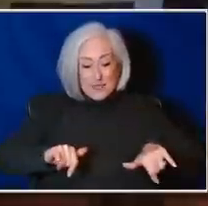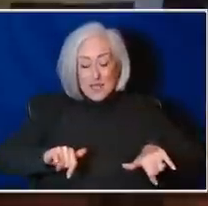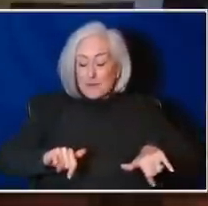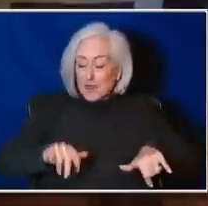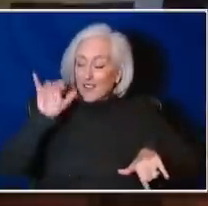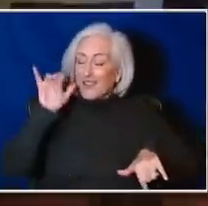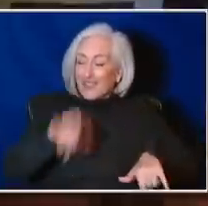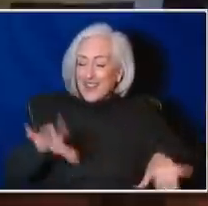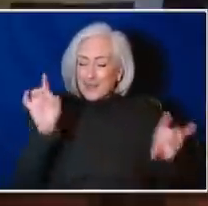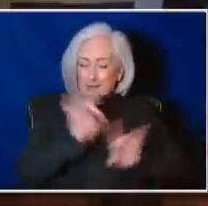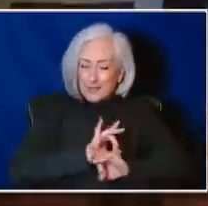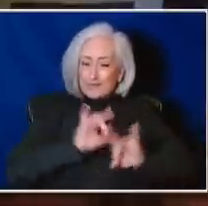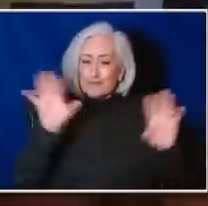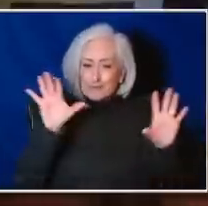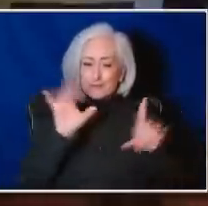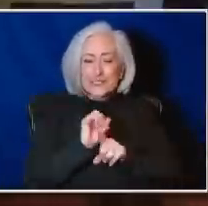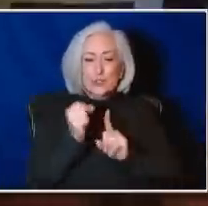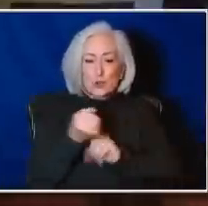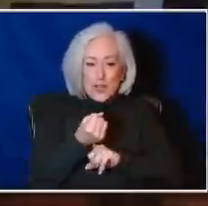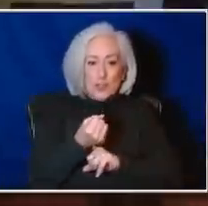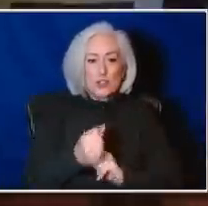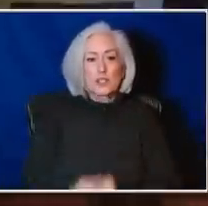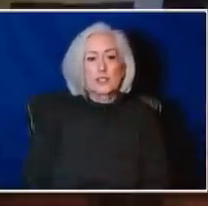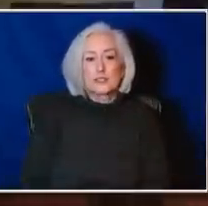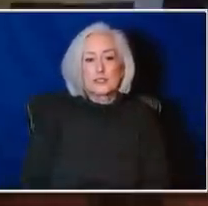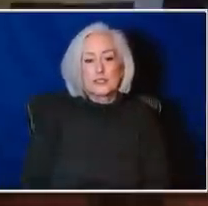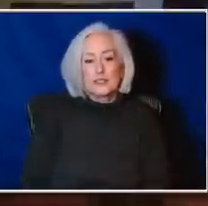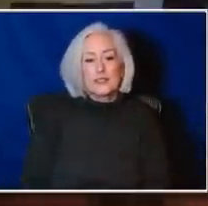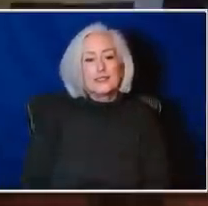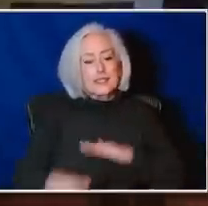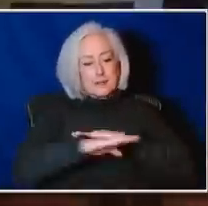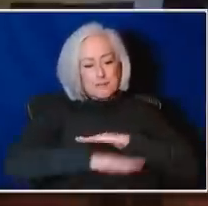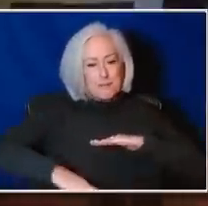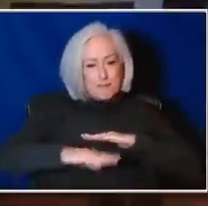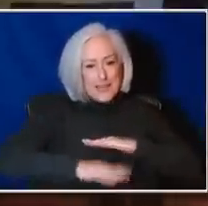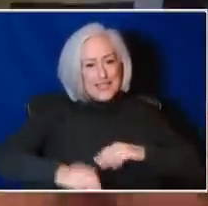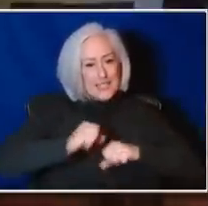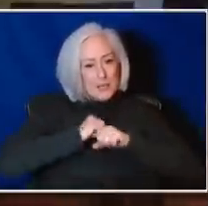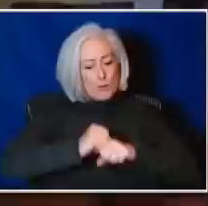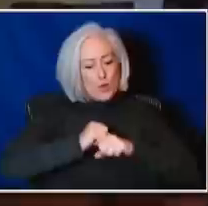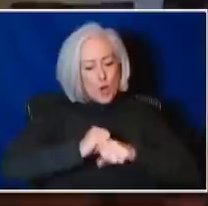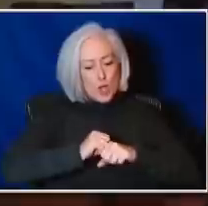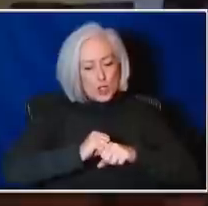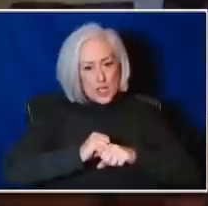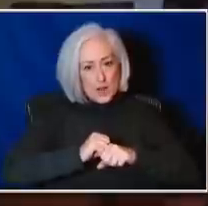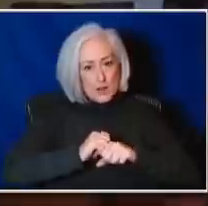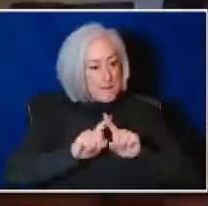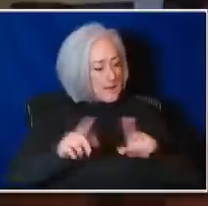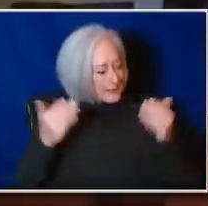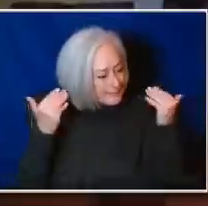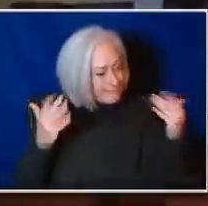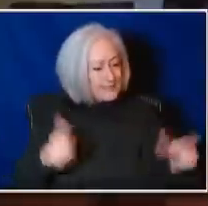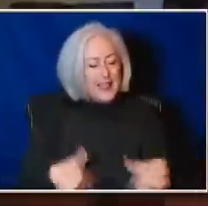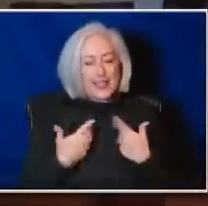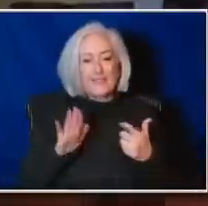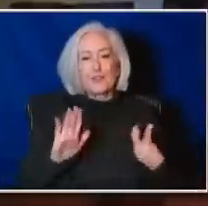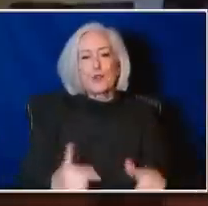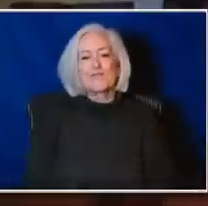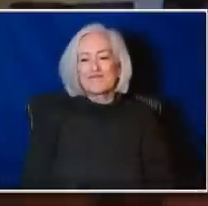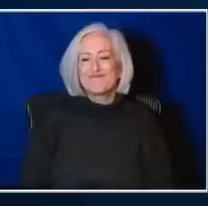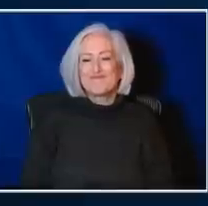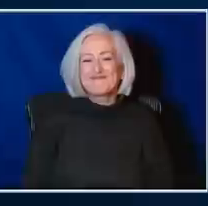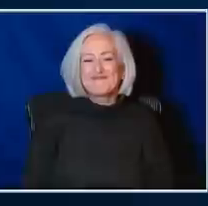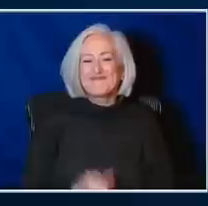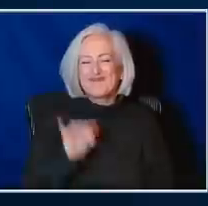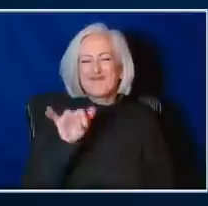situation. I think just take those basic precautionary measures, but live your life. That is